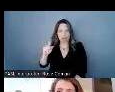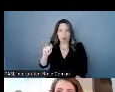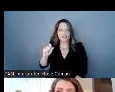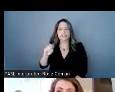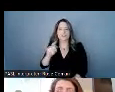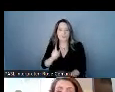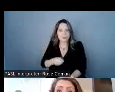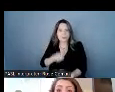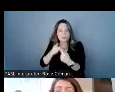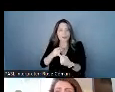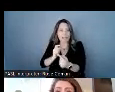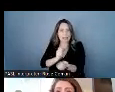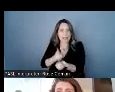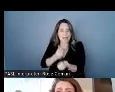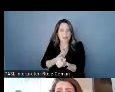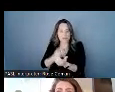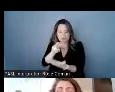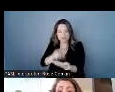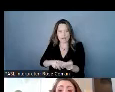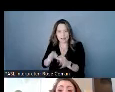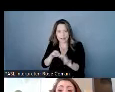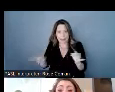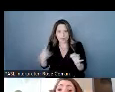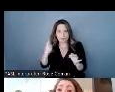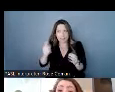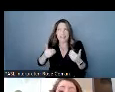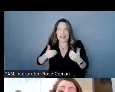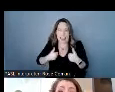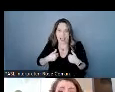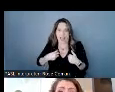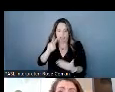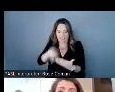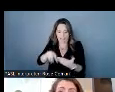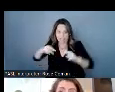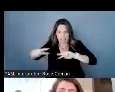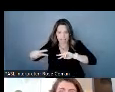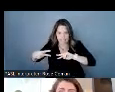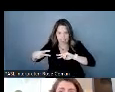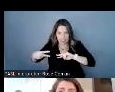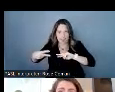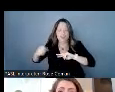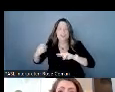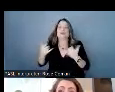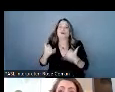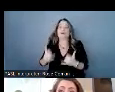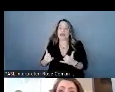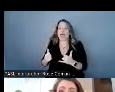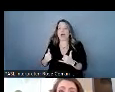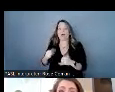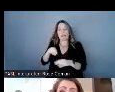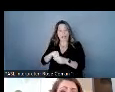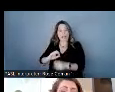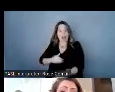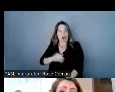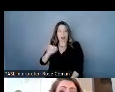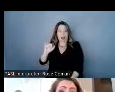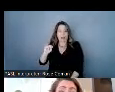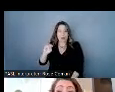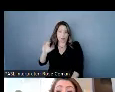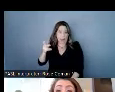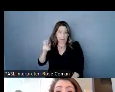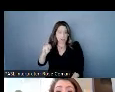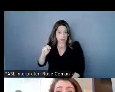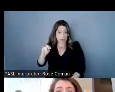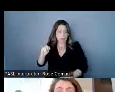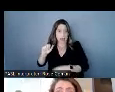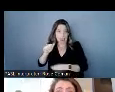their captions because of the dyslexia so now in the back of the inner caption application people can customize their font